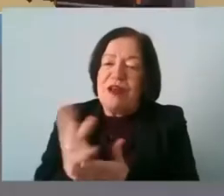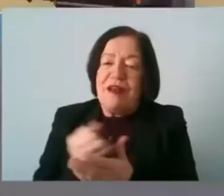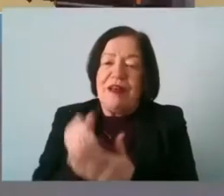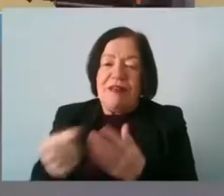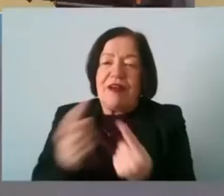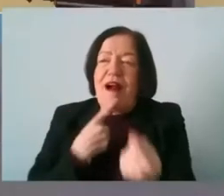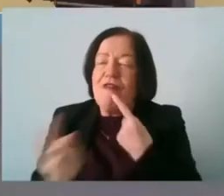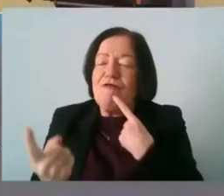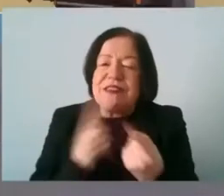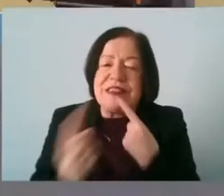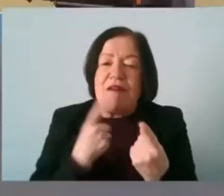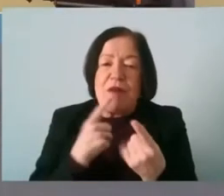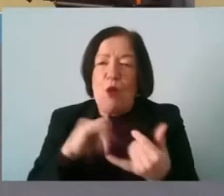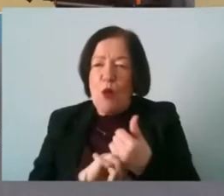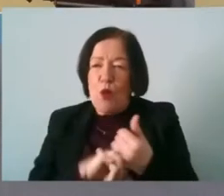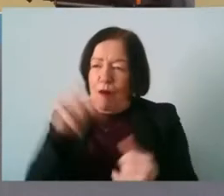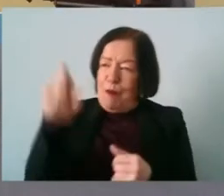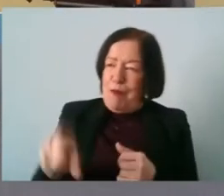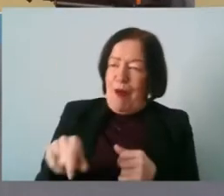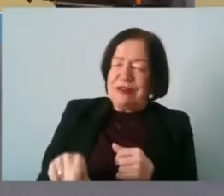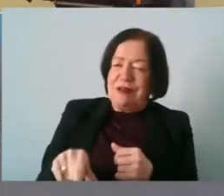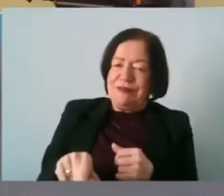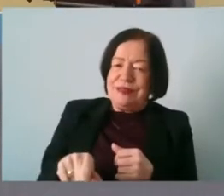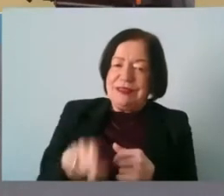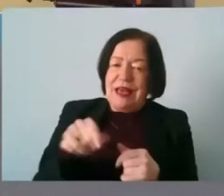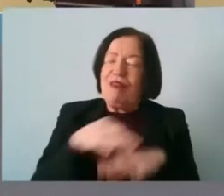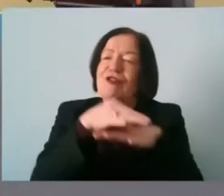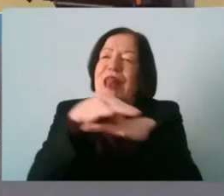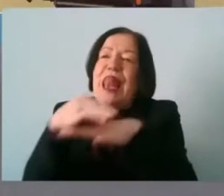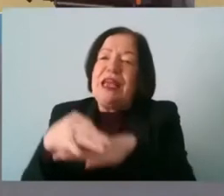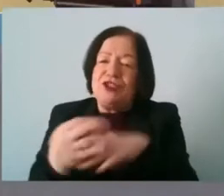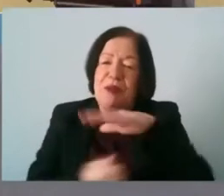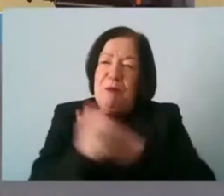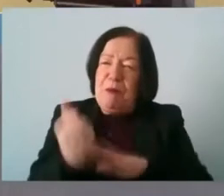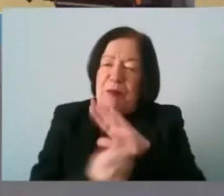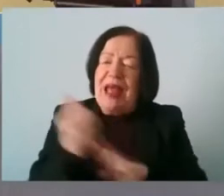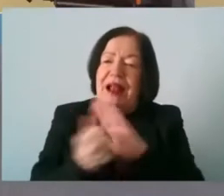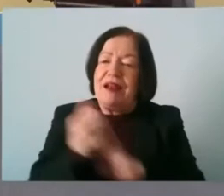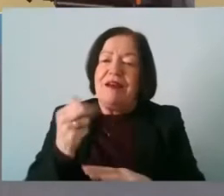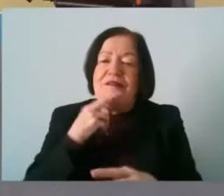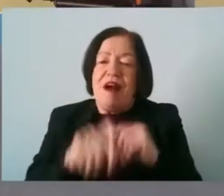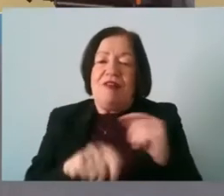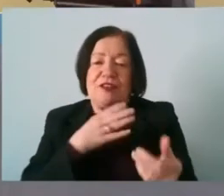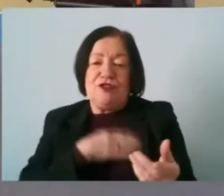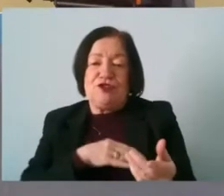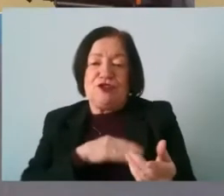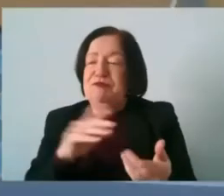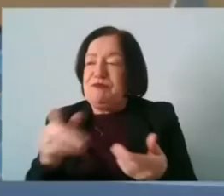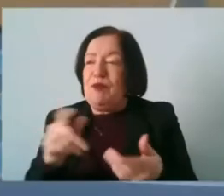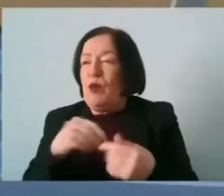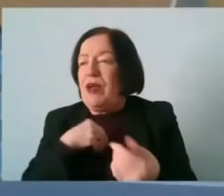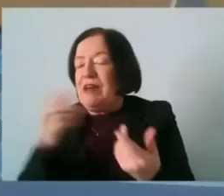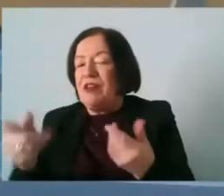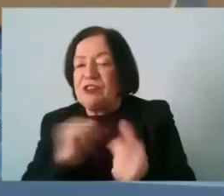is about who you are um and the relationship that you build opposed to the transactional that sometimes we get into sport of